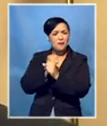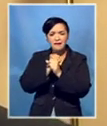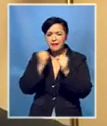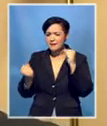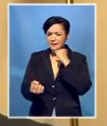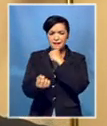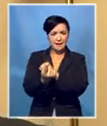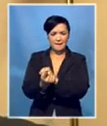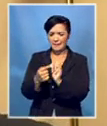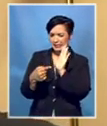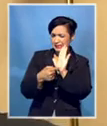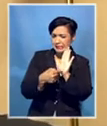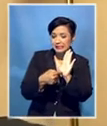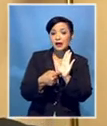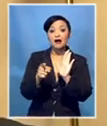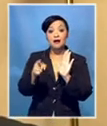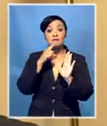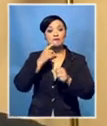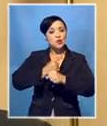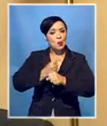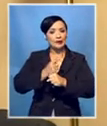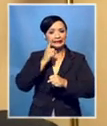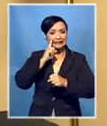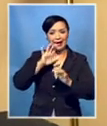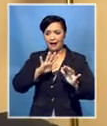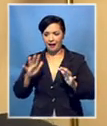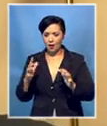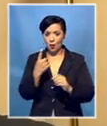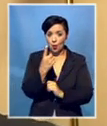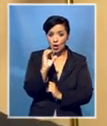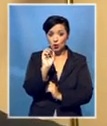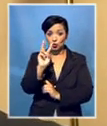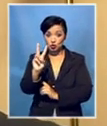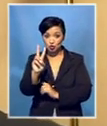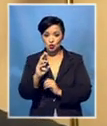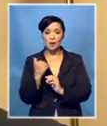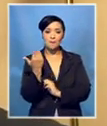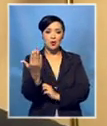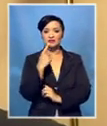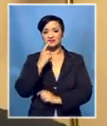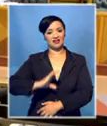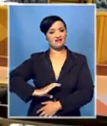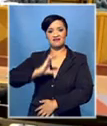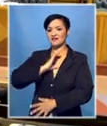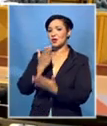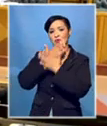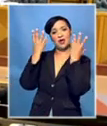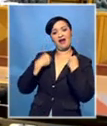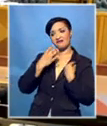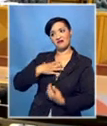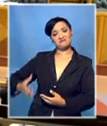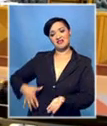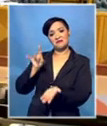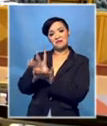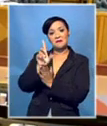concrete proof of that before, which is why we've always had to rely on a 102, an emotion of no confidence in the President. But the